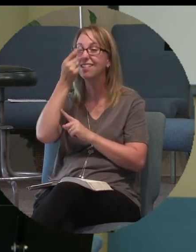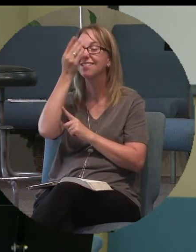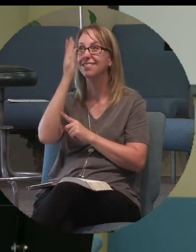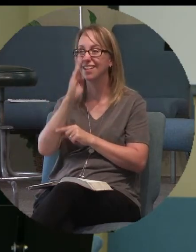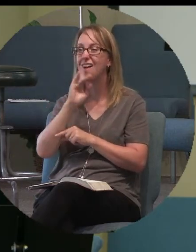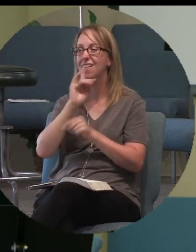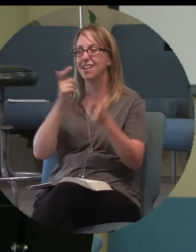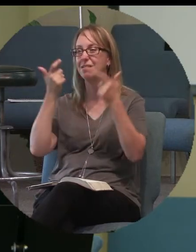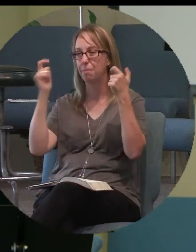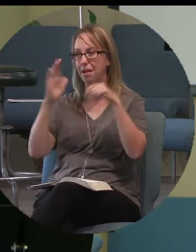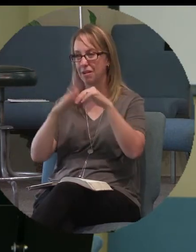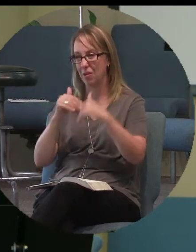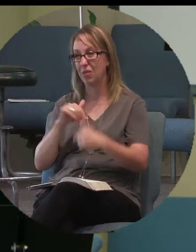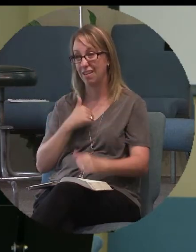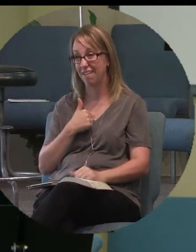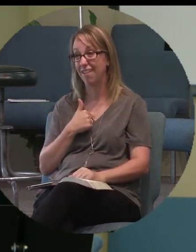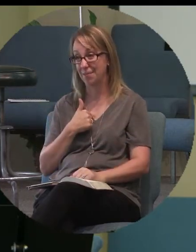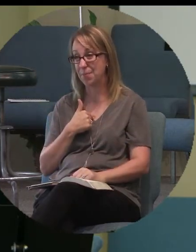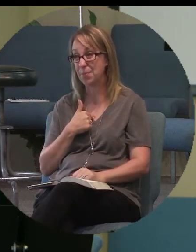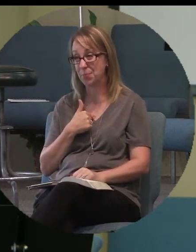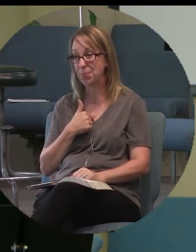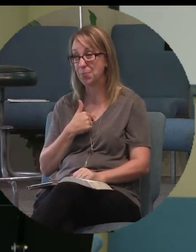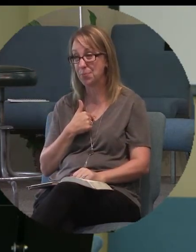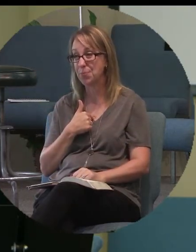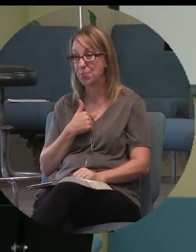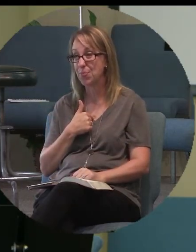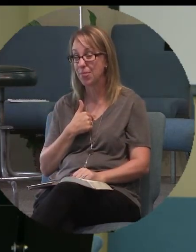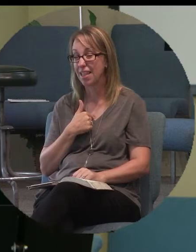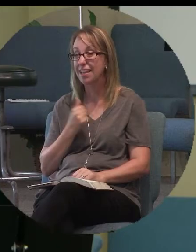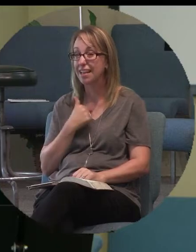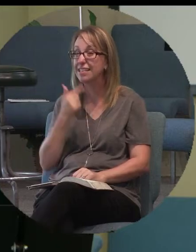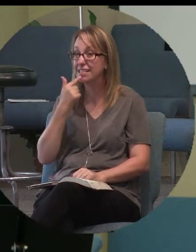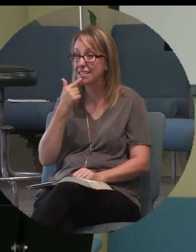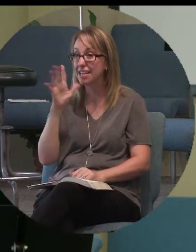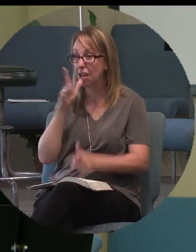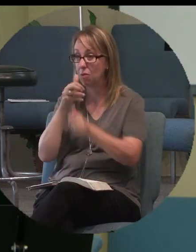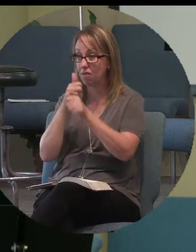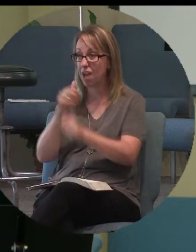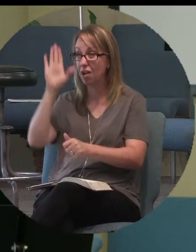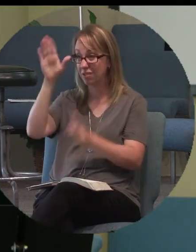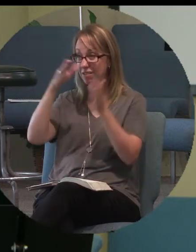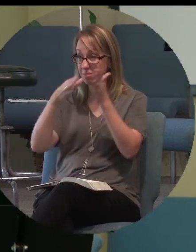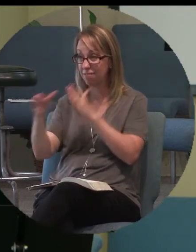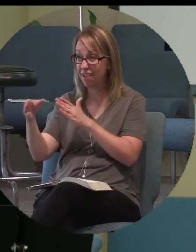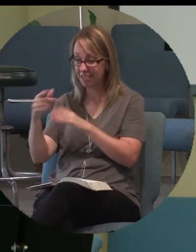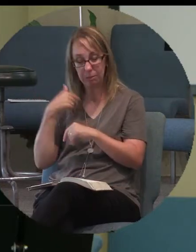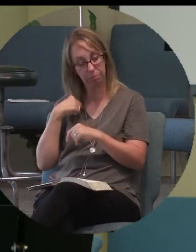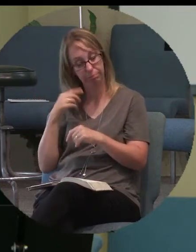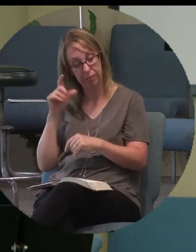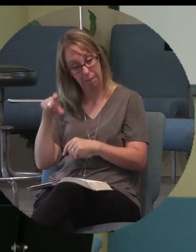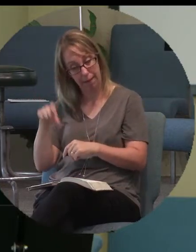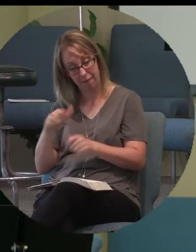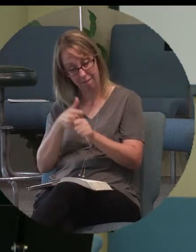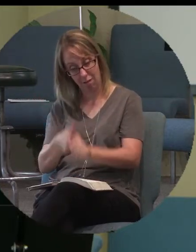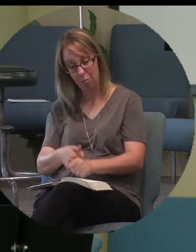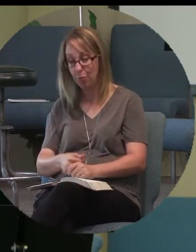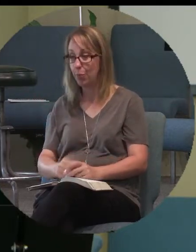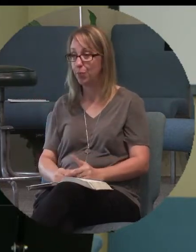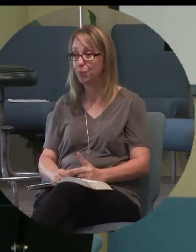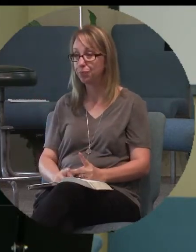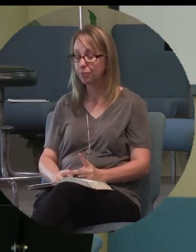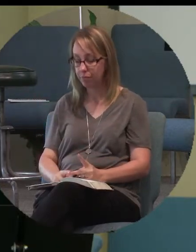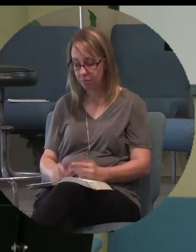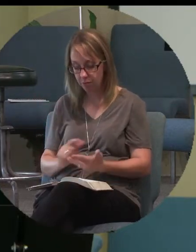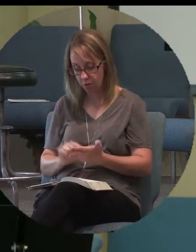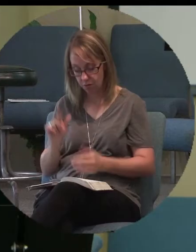bigger than I am. And I said I was going to follow his plan, so I guess I better. One last thing in verses 48 and